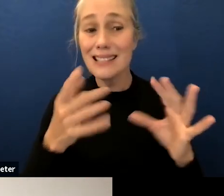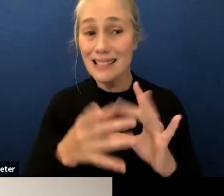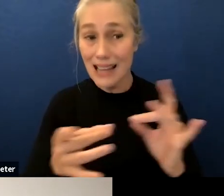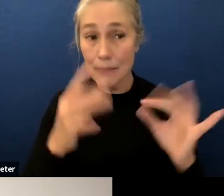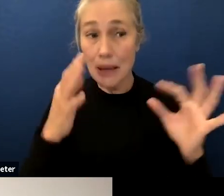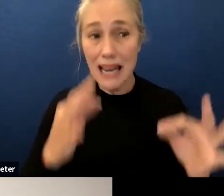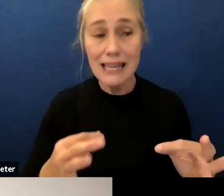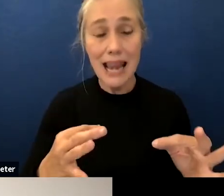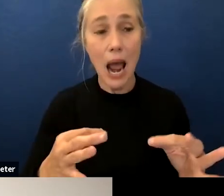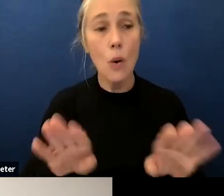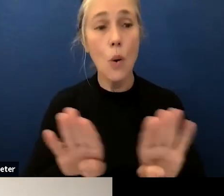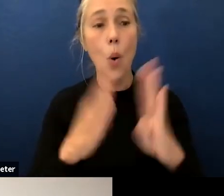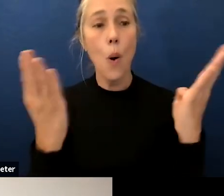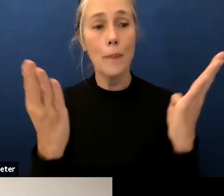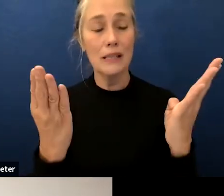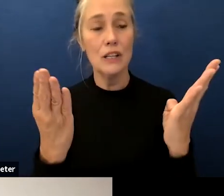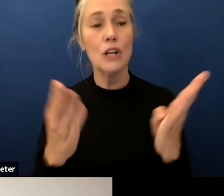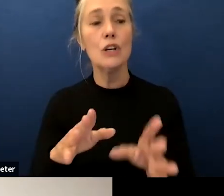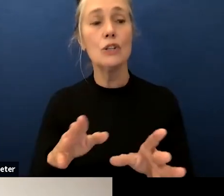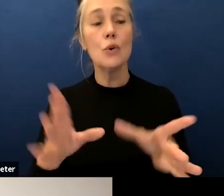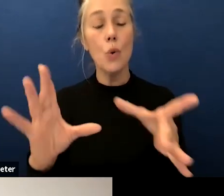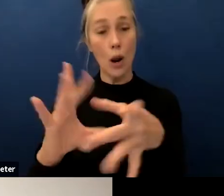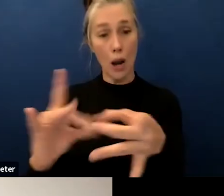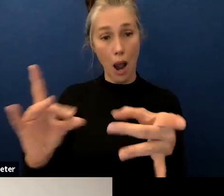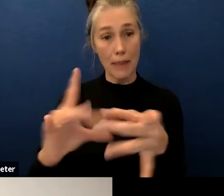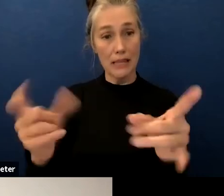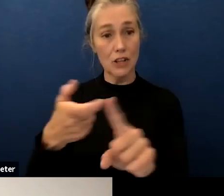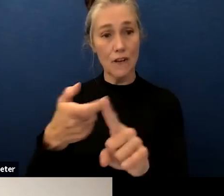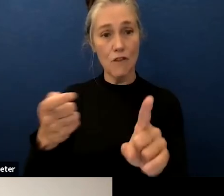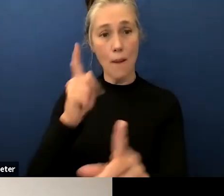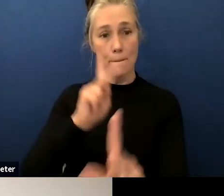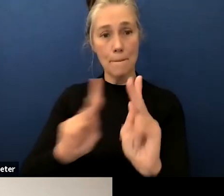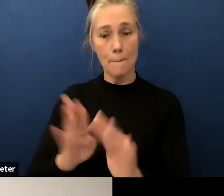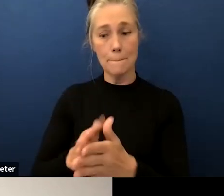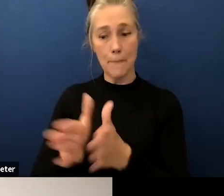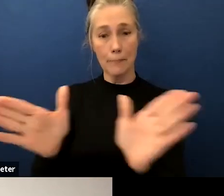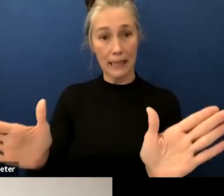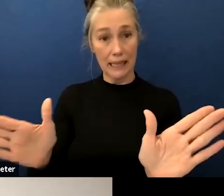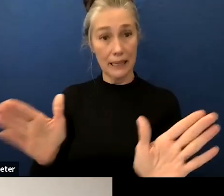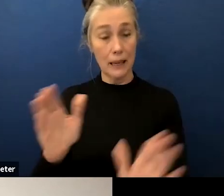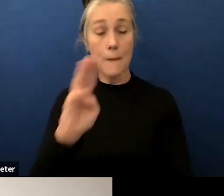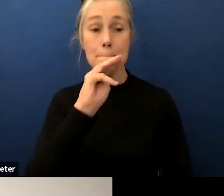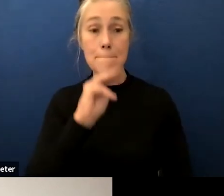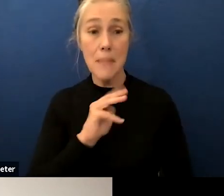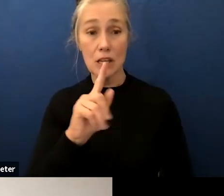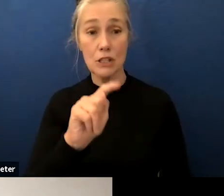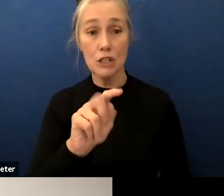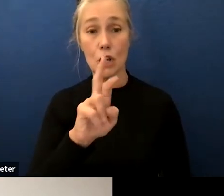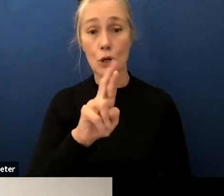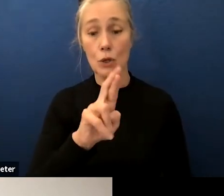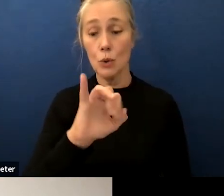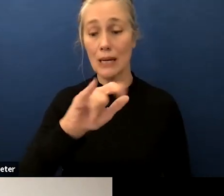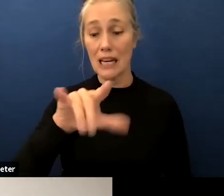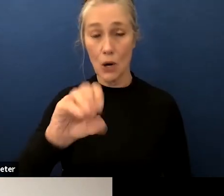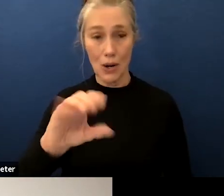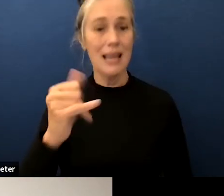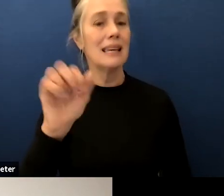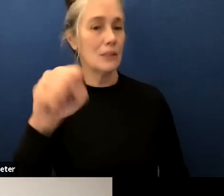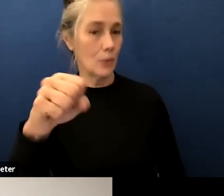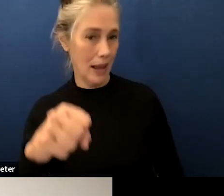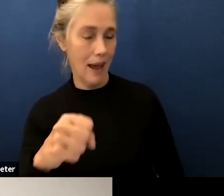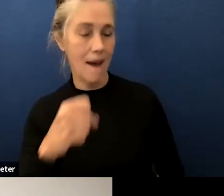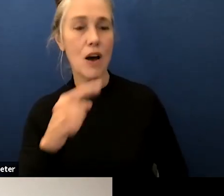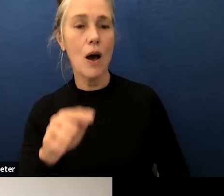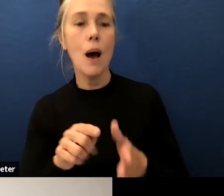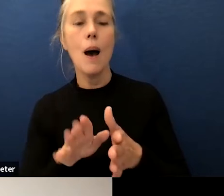to public comment mr jio are there any public comments on this resolution yes we have public comment on this item